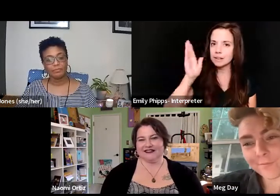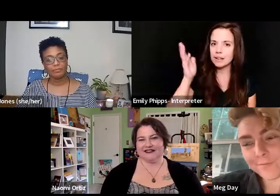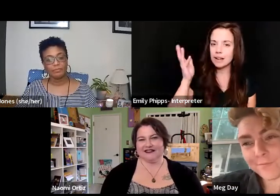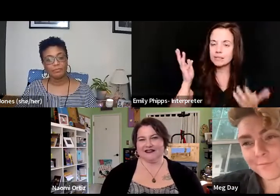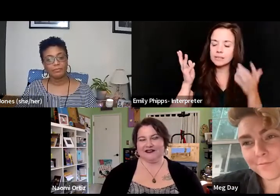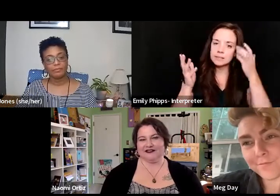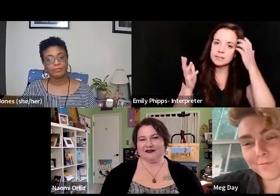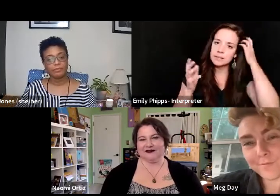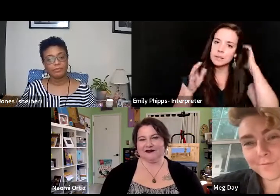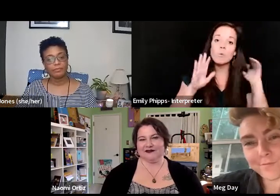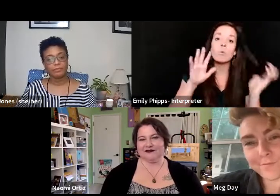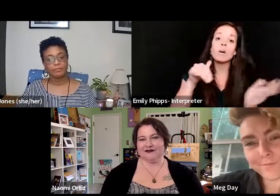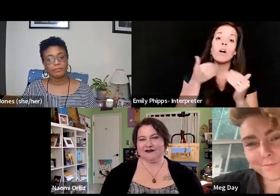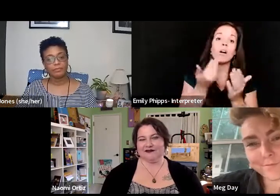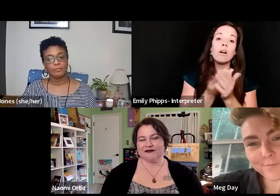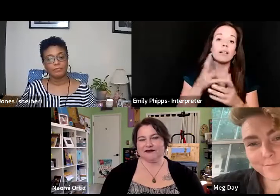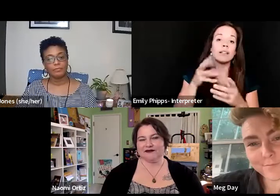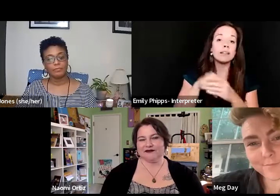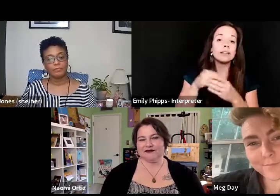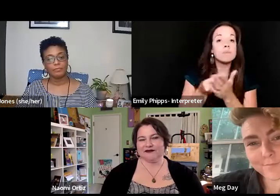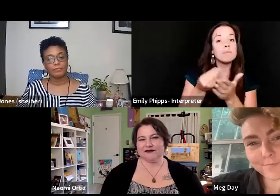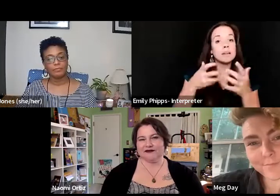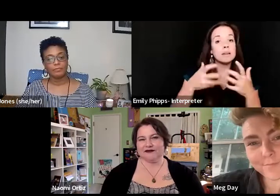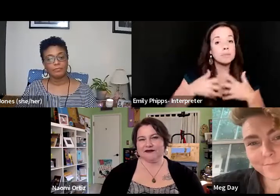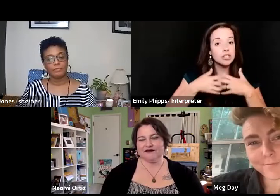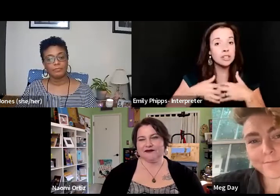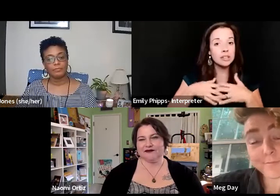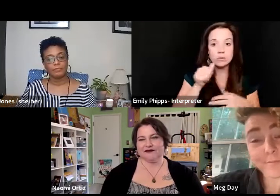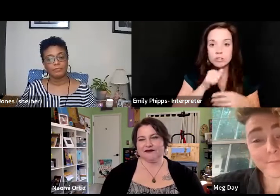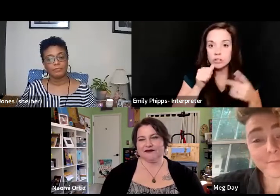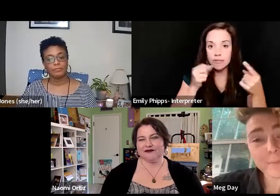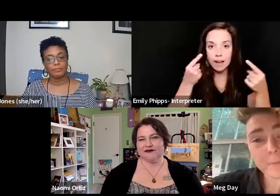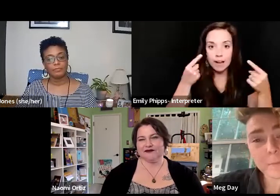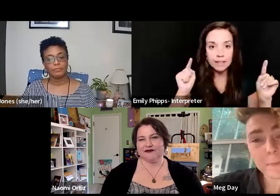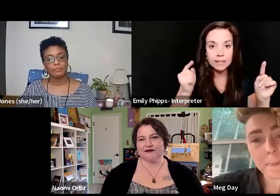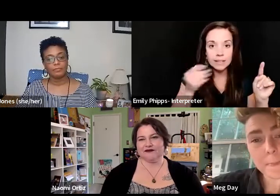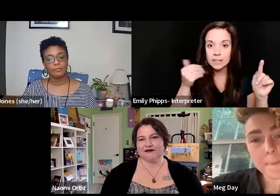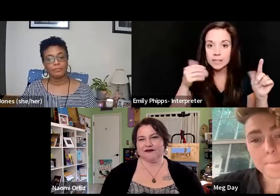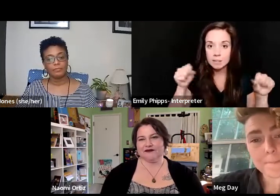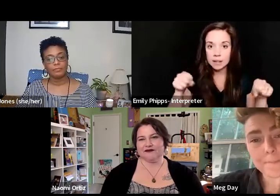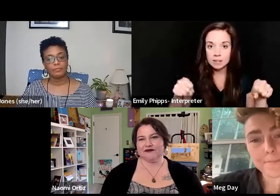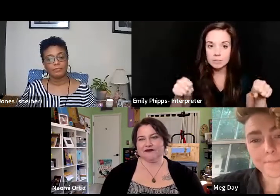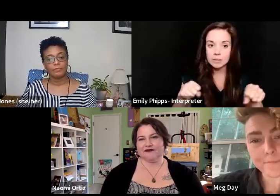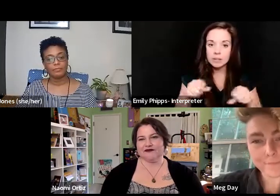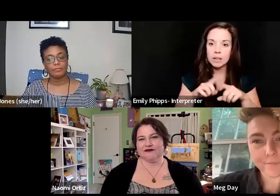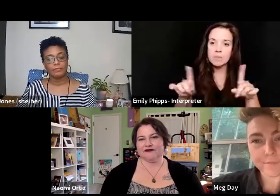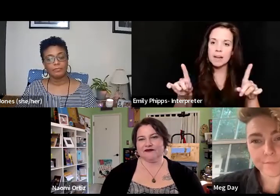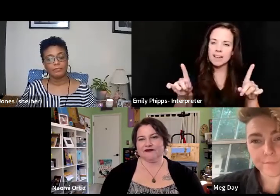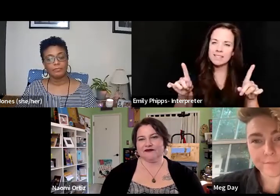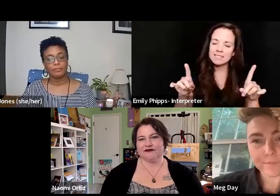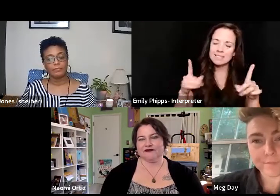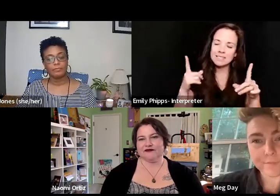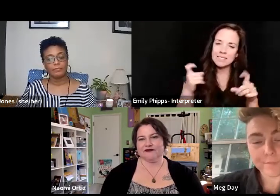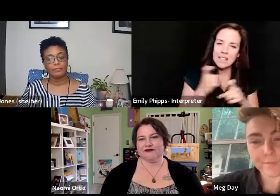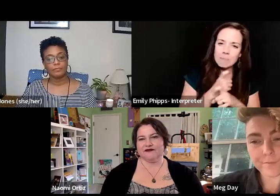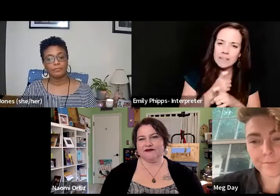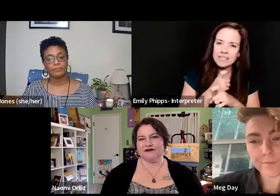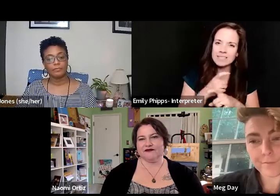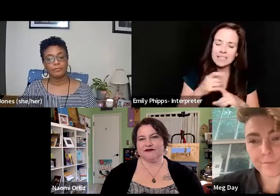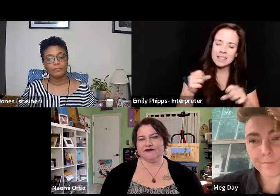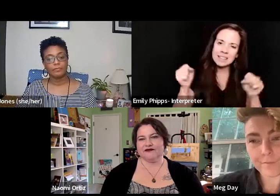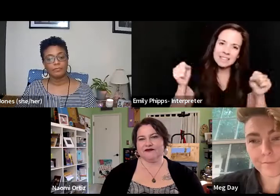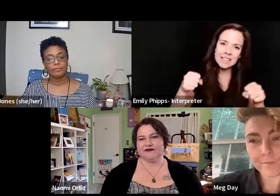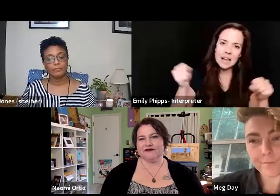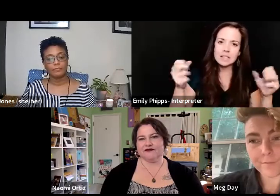know, we're all on the money machine, and we're surviving it the ways we can, you know, so, but it's complicated, because like, it's like, yes, I